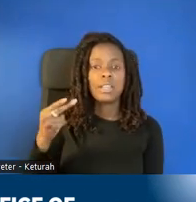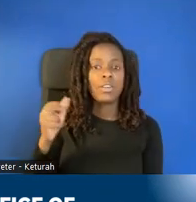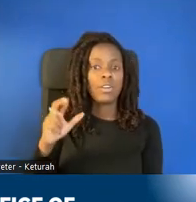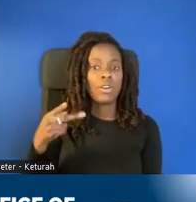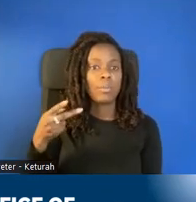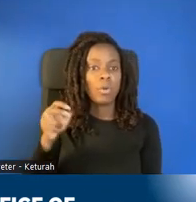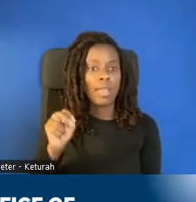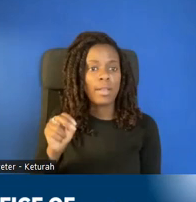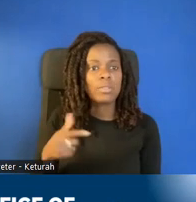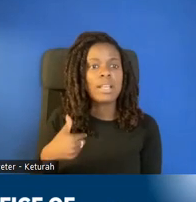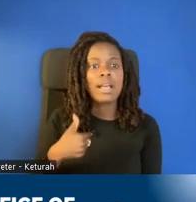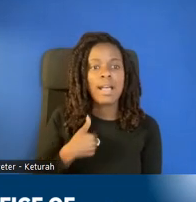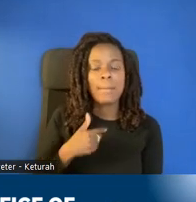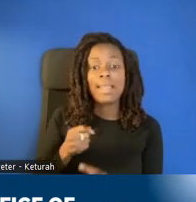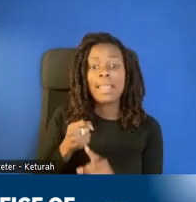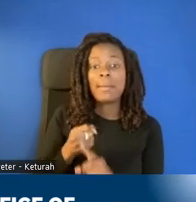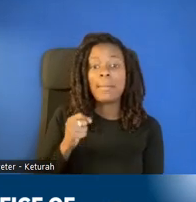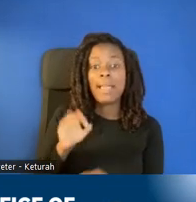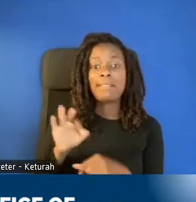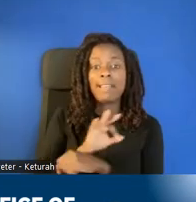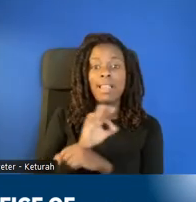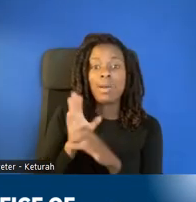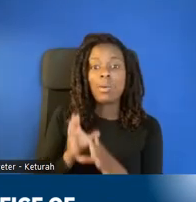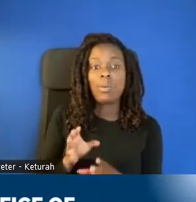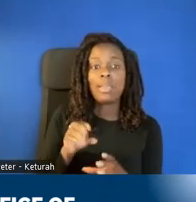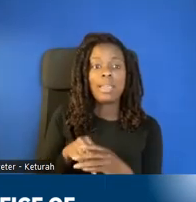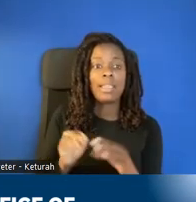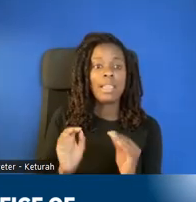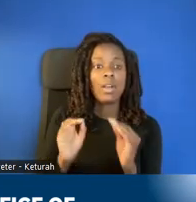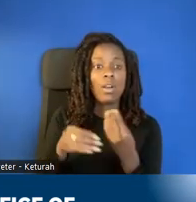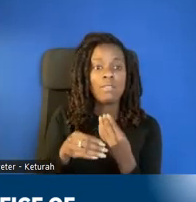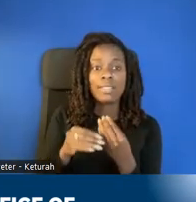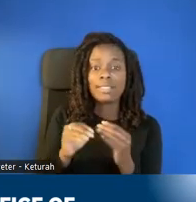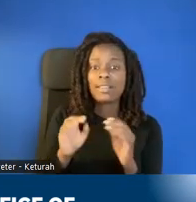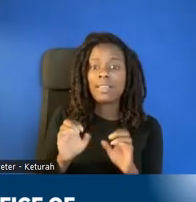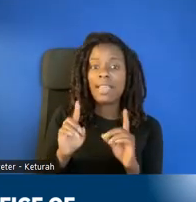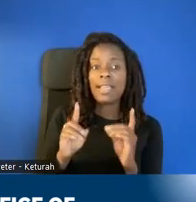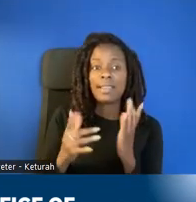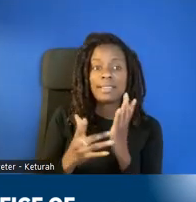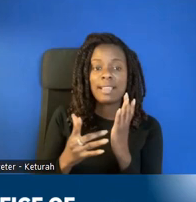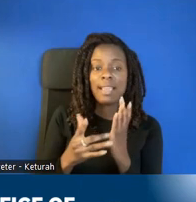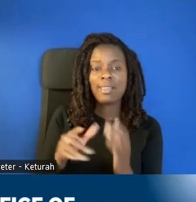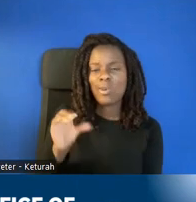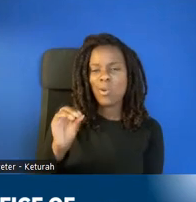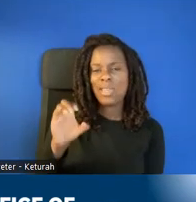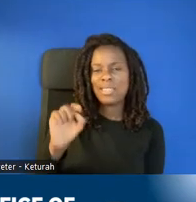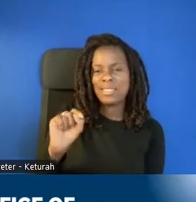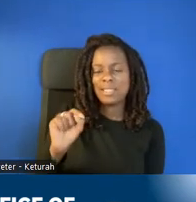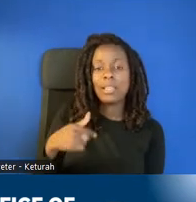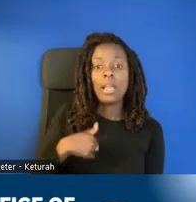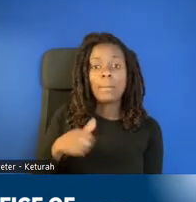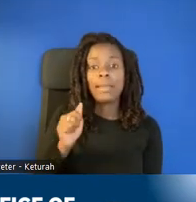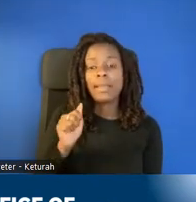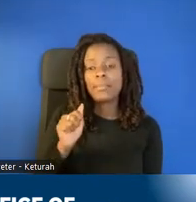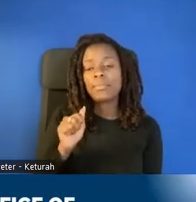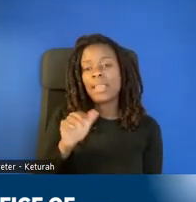Impact Fellow at the Office of Educational Technology, or OET. I am an Asian American woman with straight